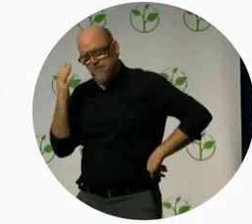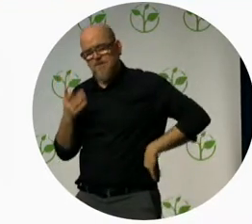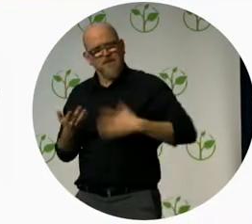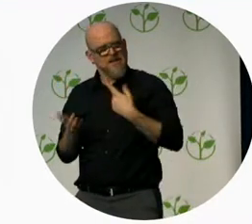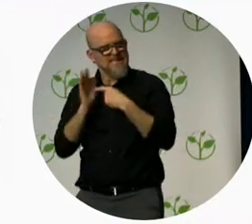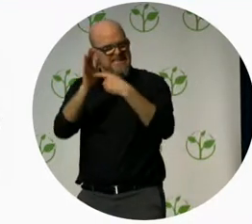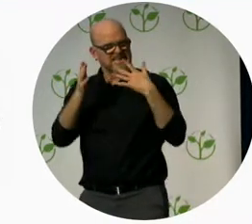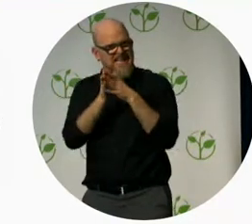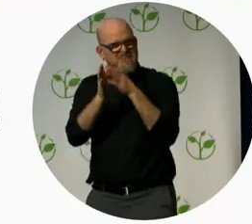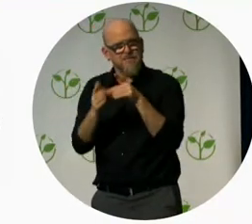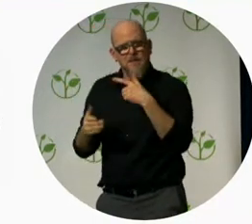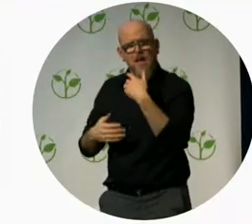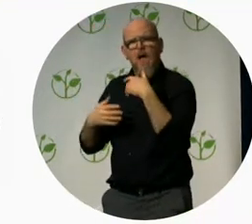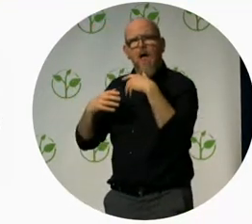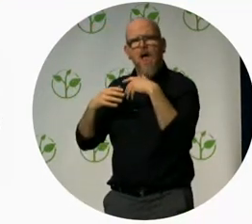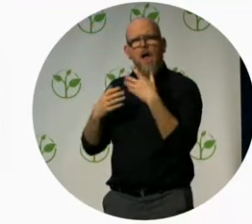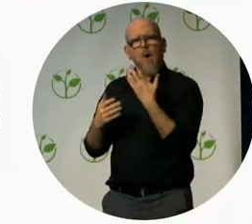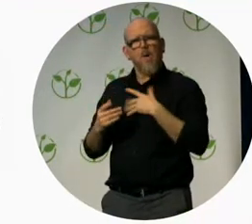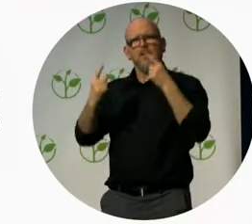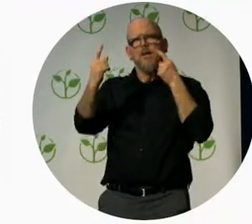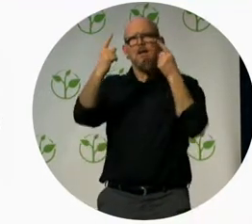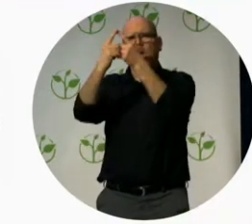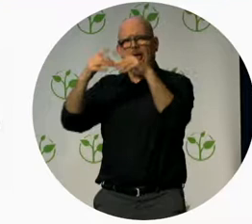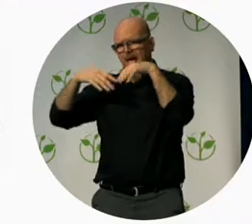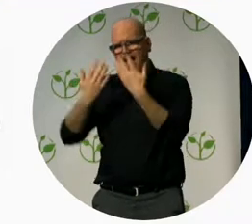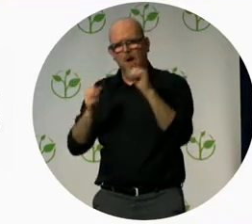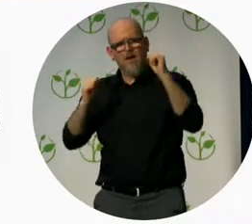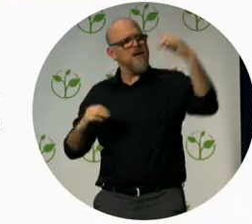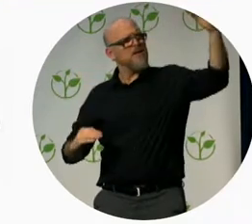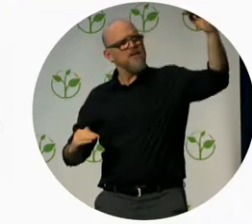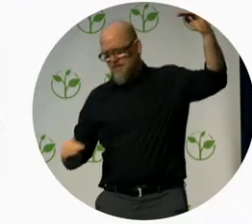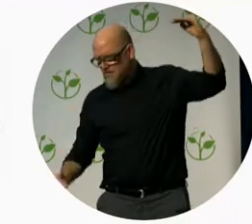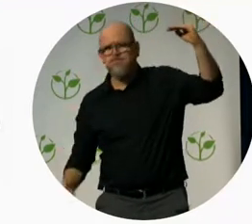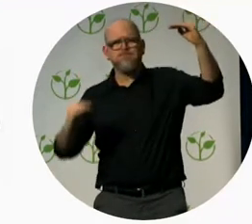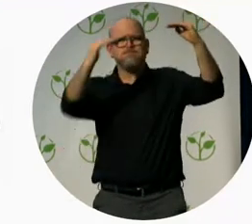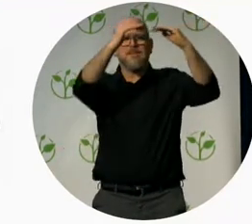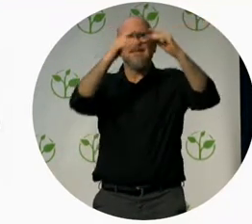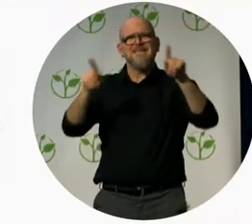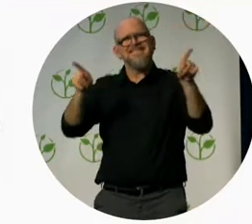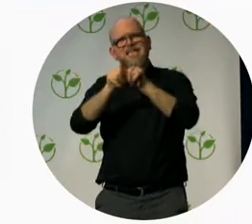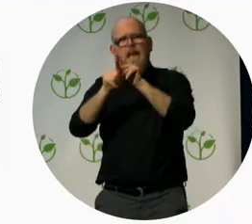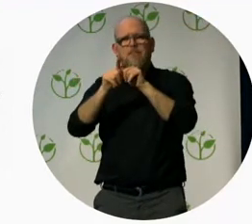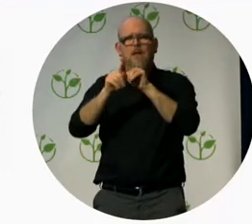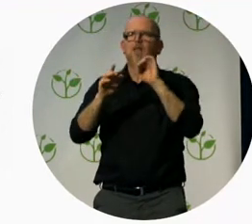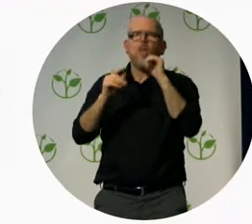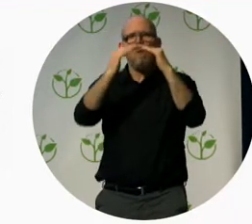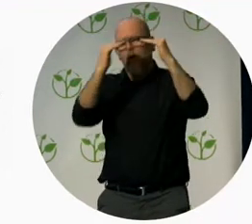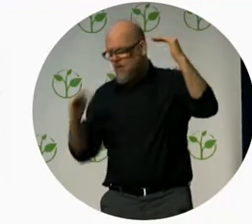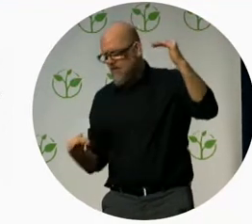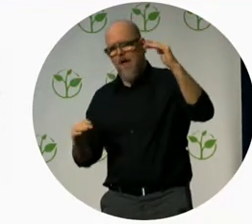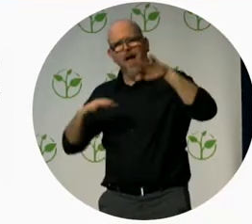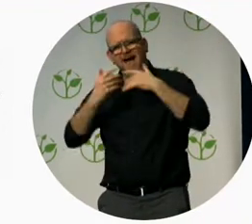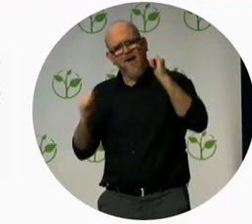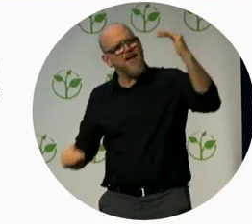in a number of areas we example we focused first on helping parents better understand their children with learning and